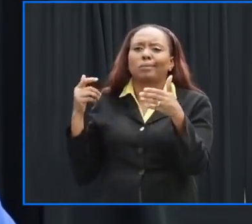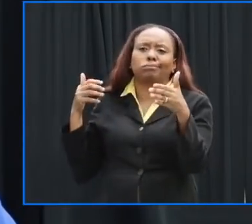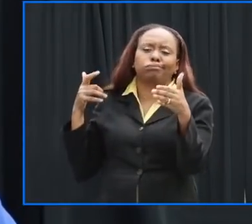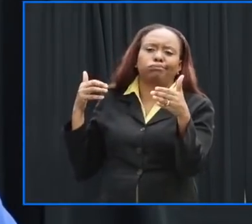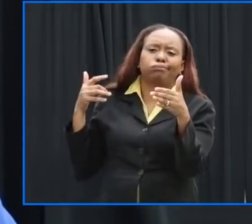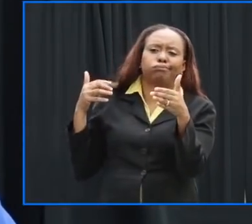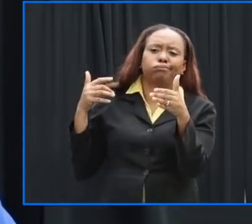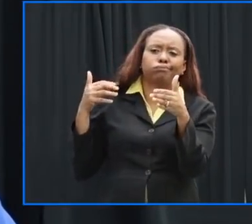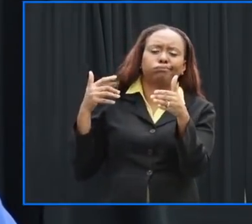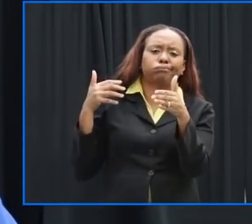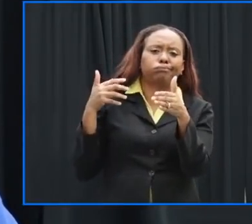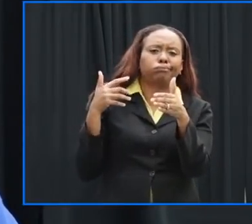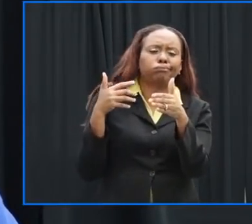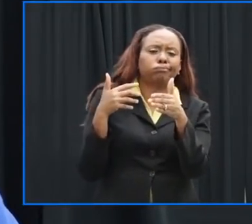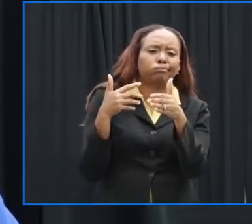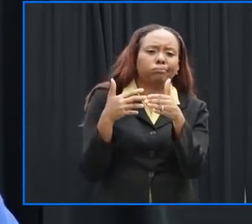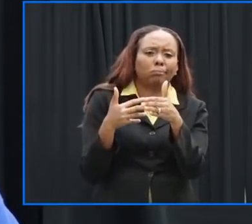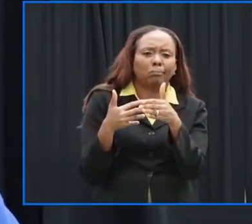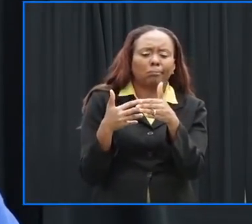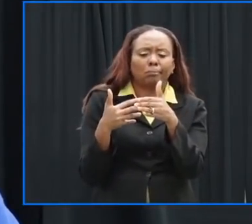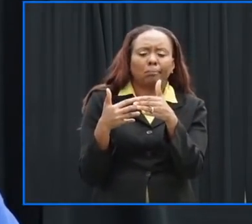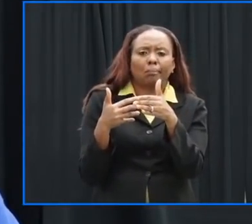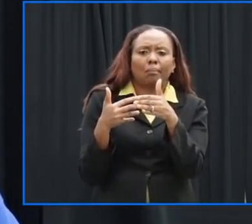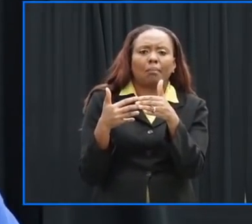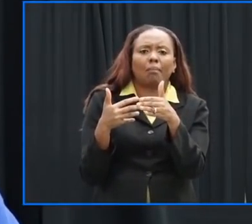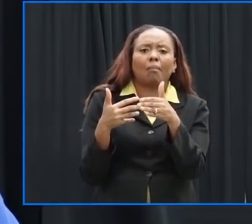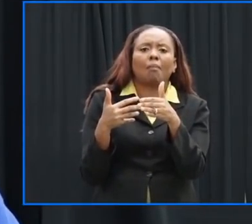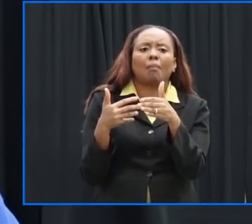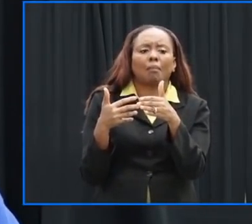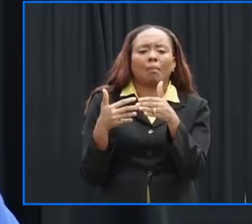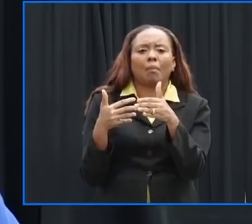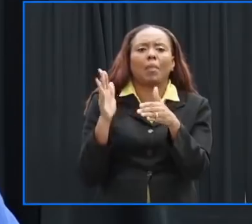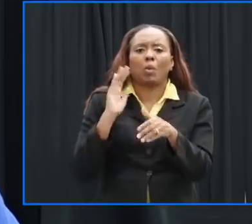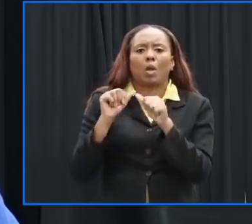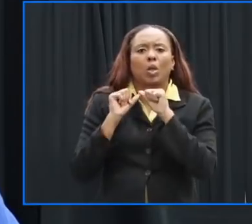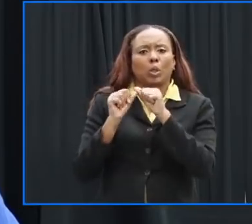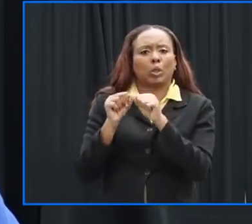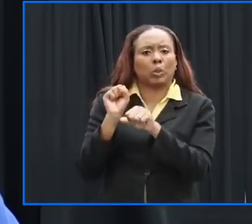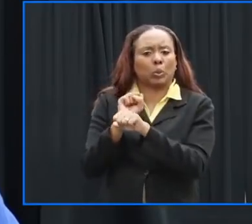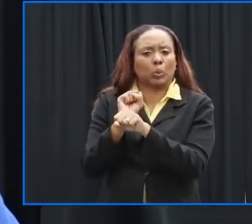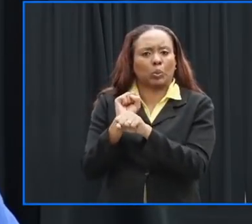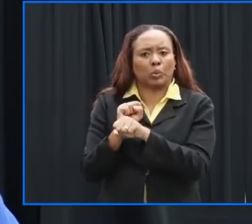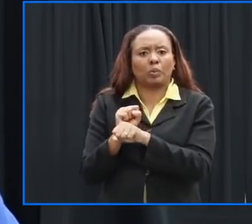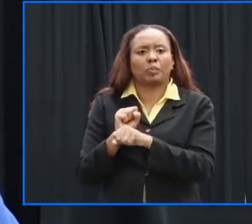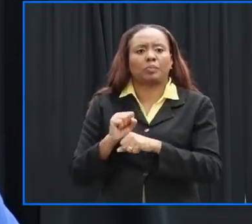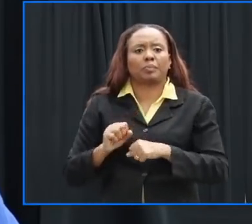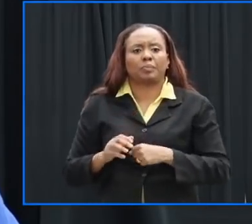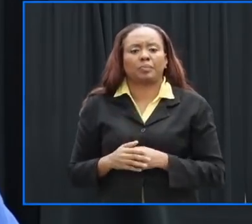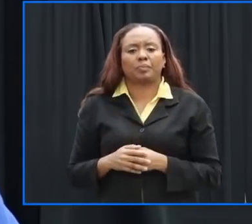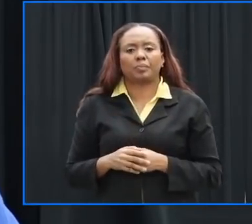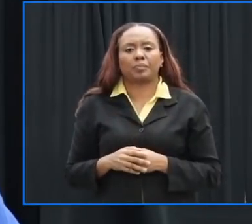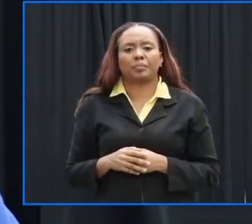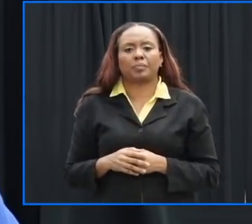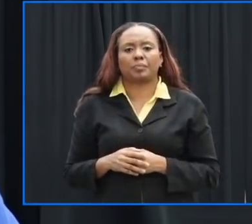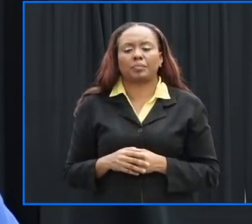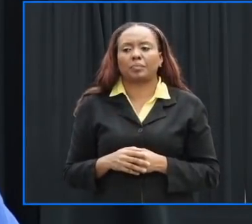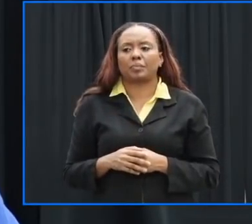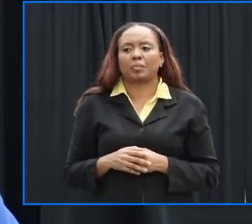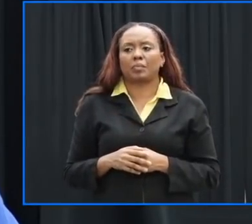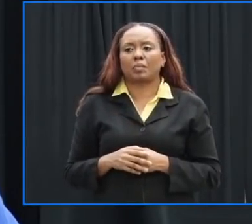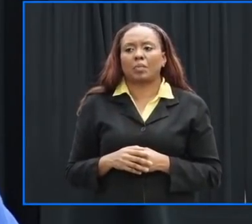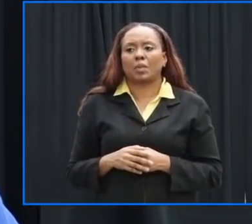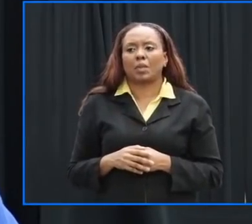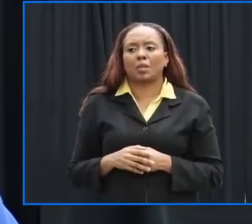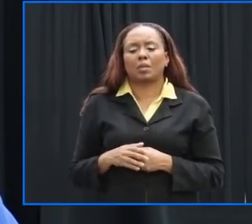on the severity of the system until the system reaches us we will continue to top up all residential households